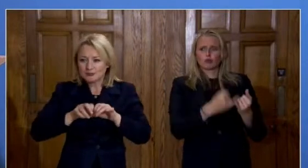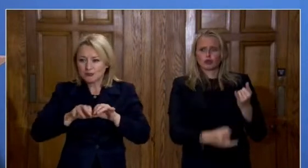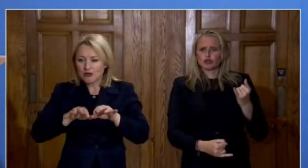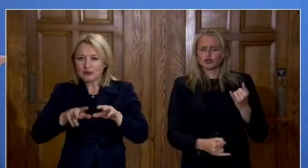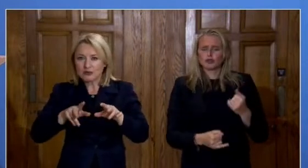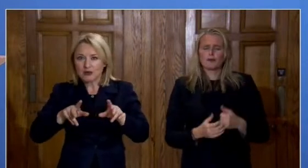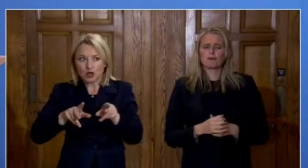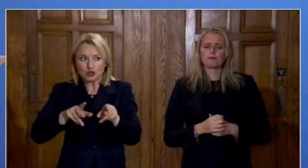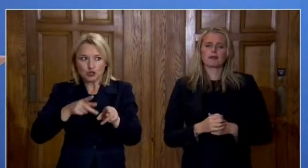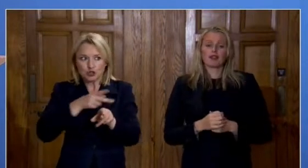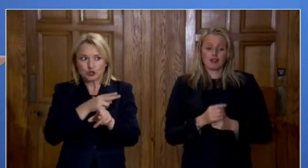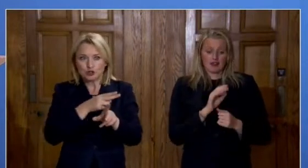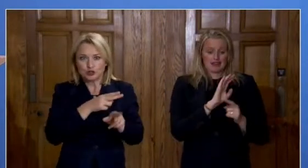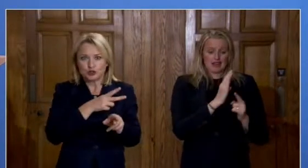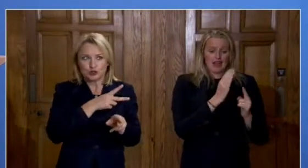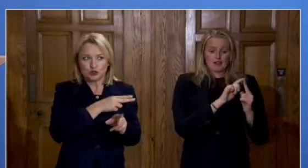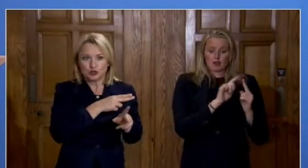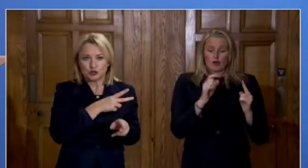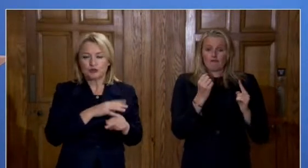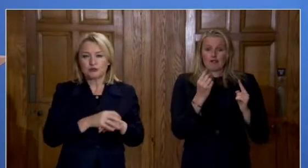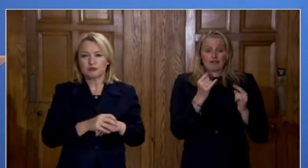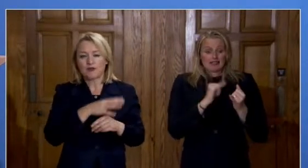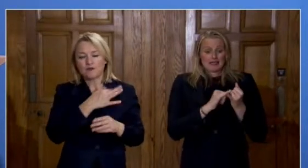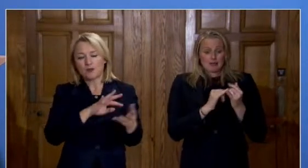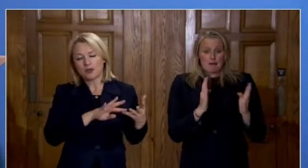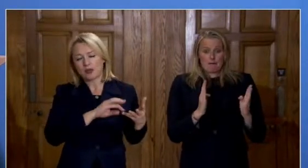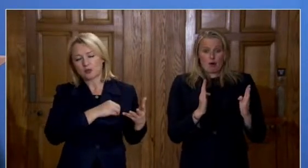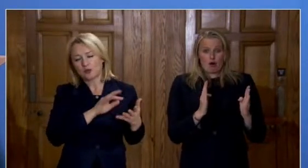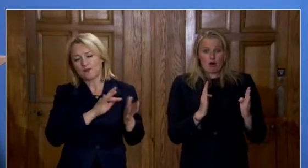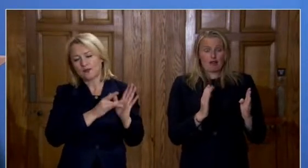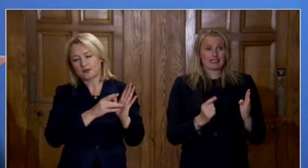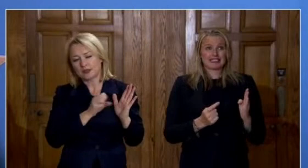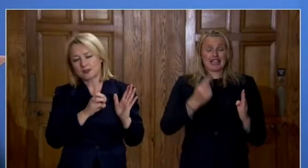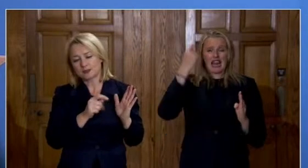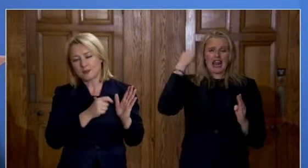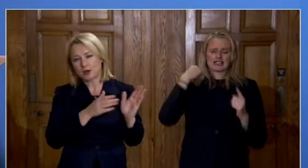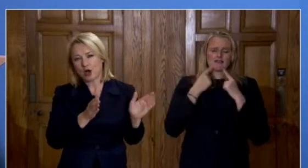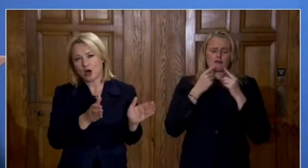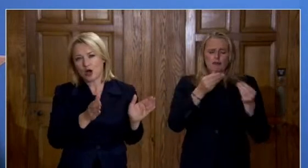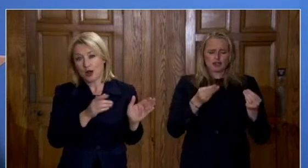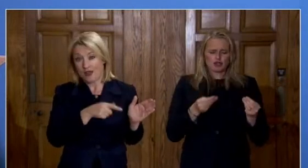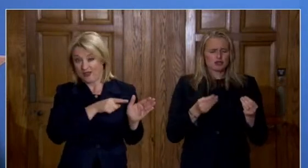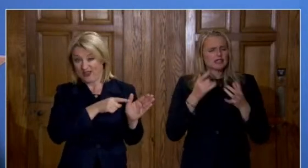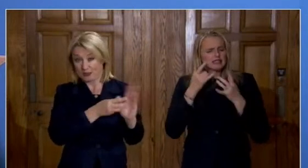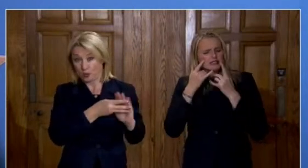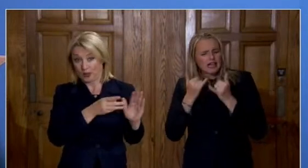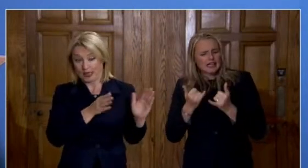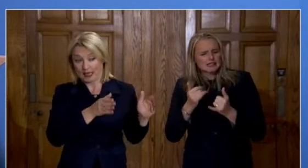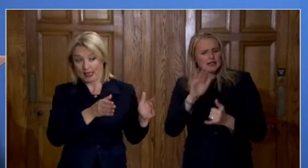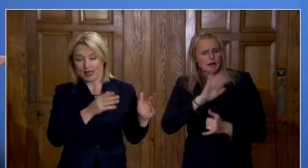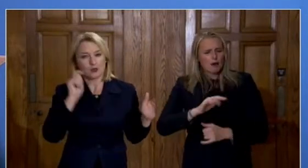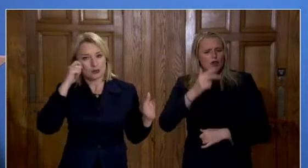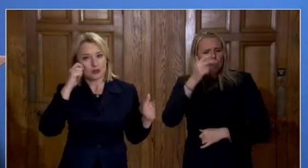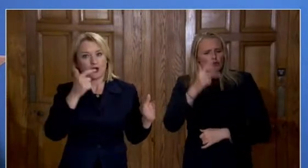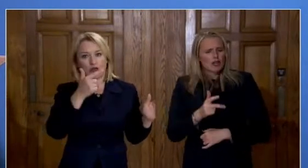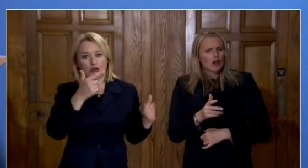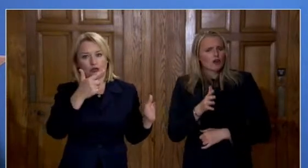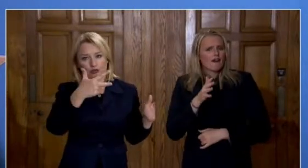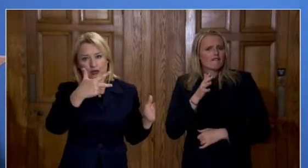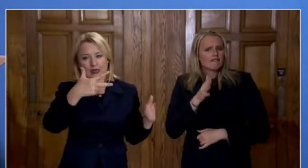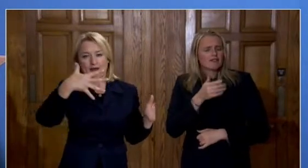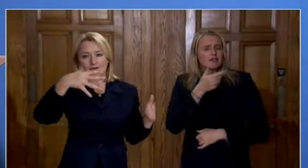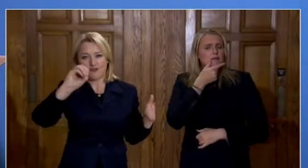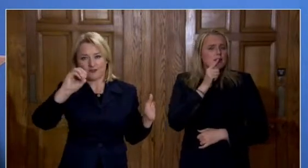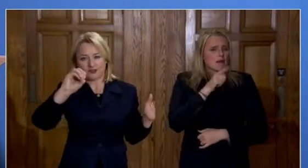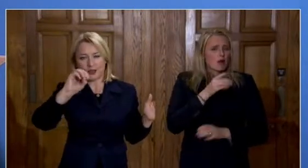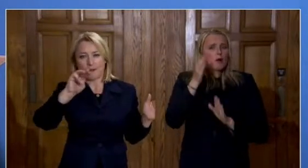um and the week between the 9th and the 15th of september which is the last data i had we were testing roughly 350 people for every hundred